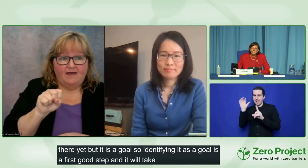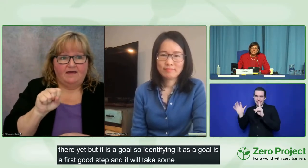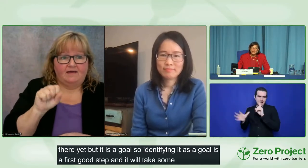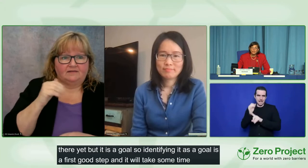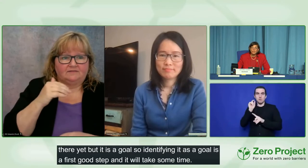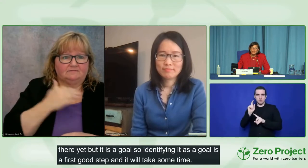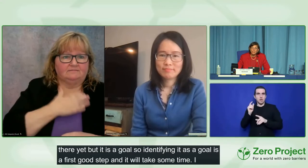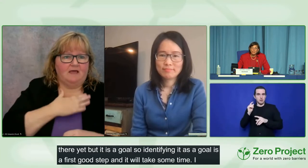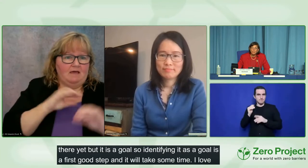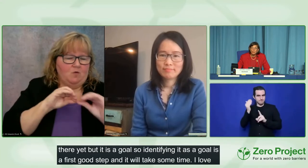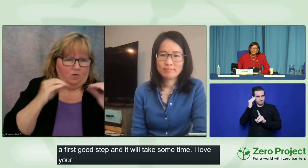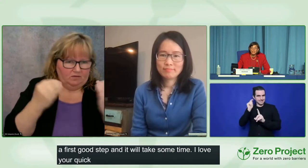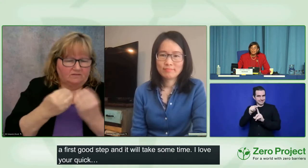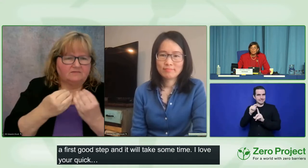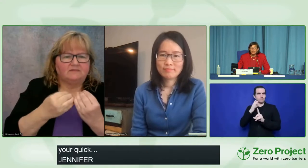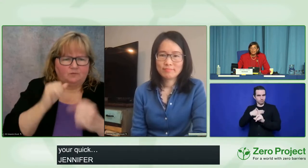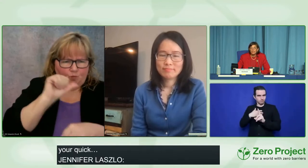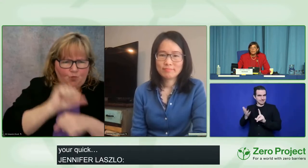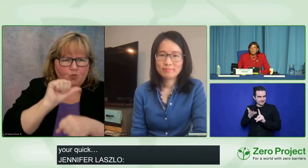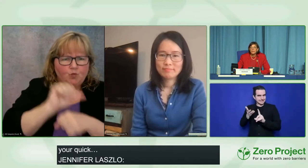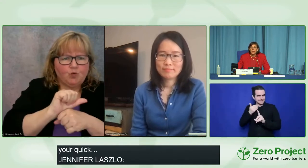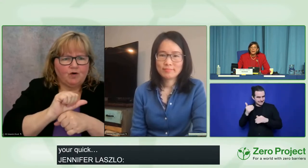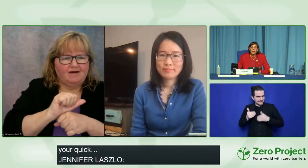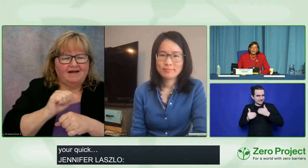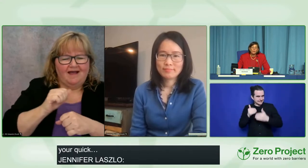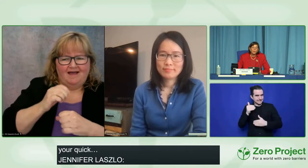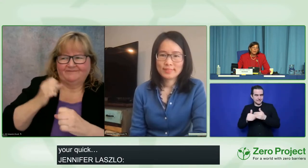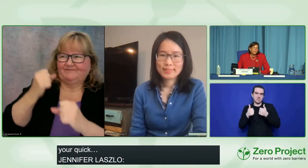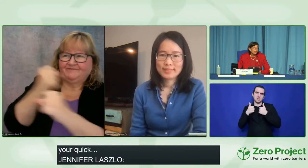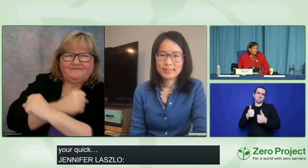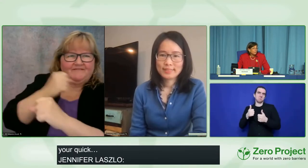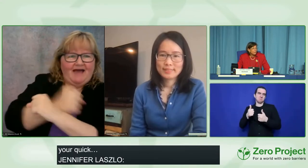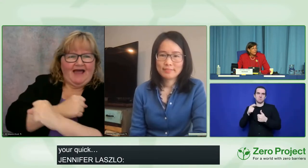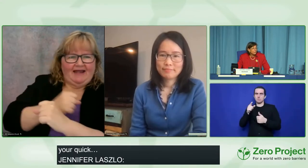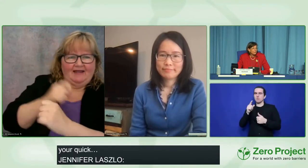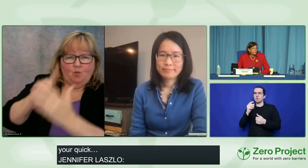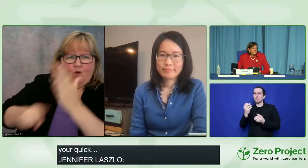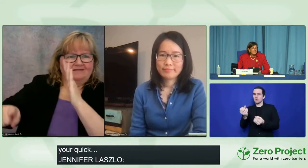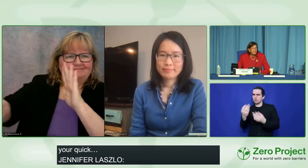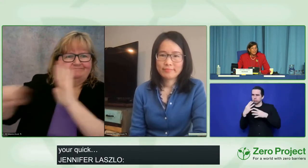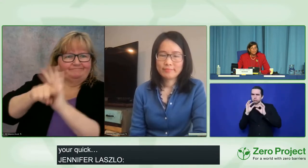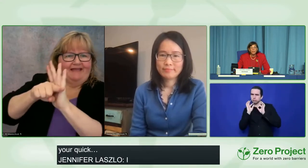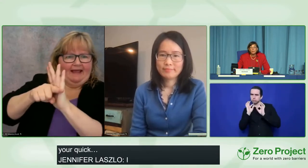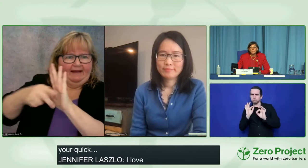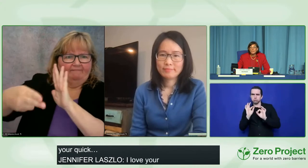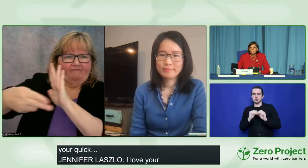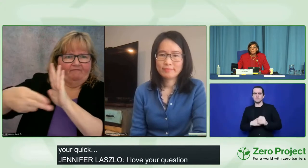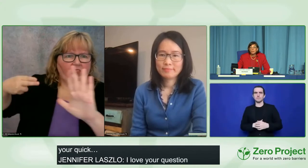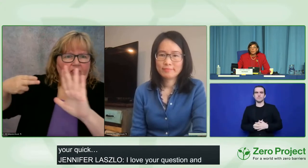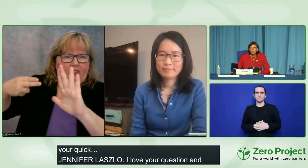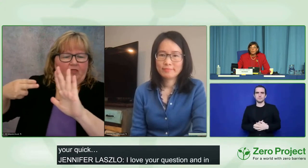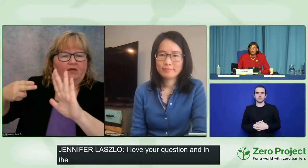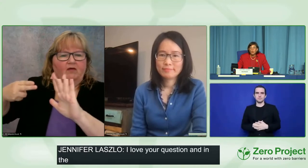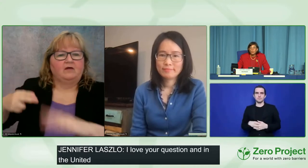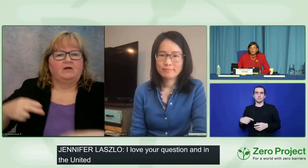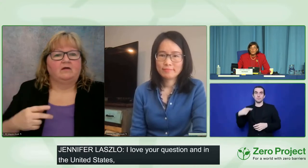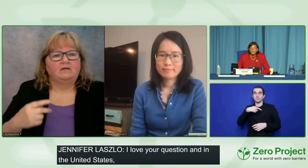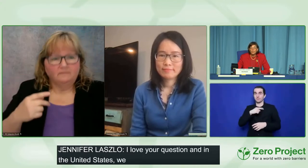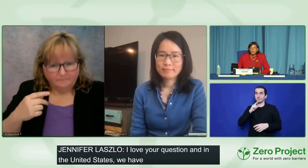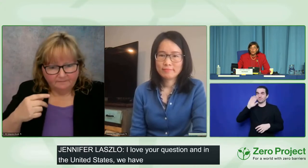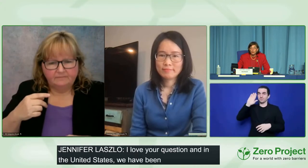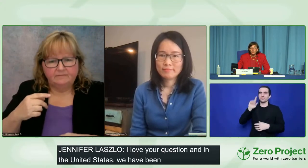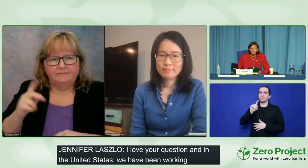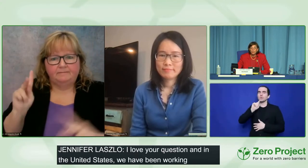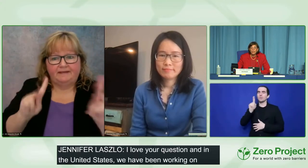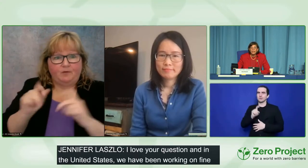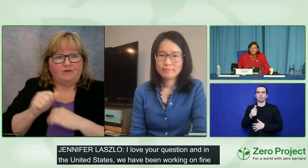stigmas that limit people with disabilities. And one of the big problems is that people with disabilities are almost